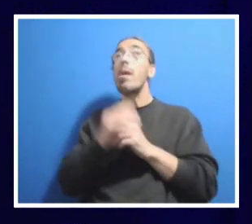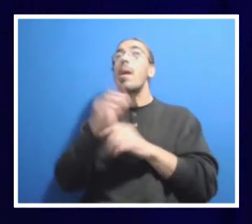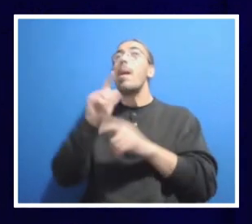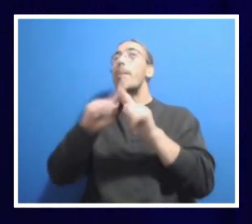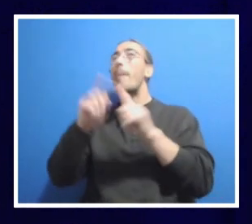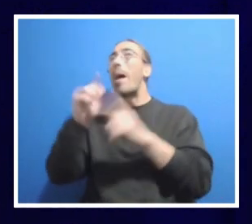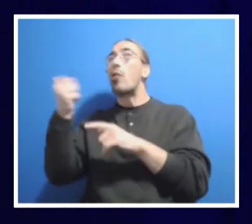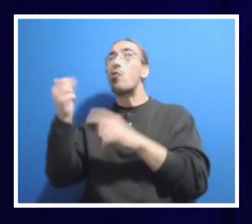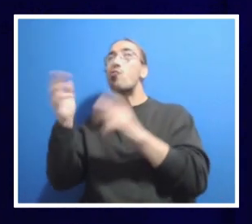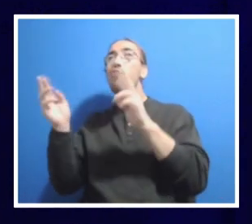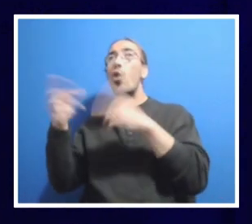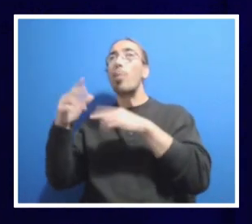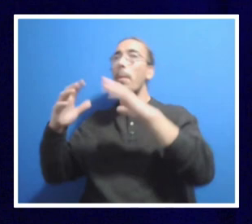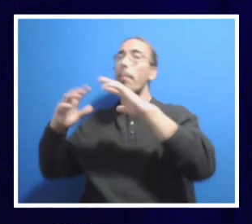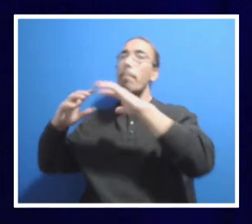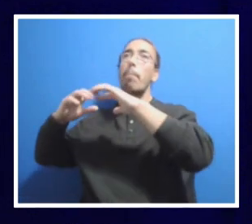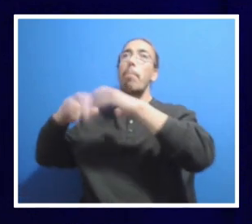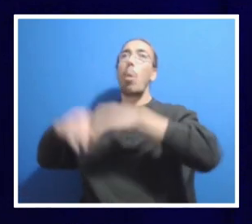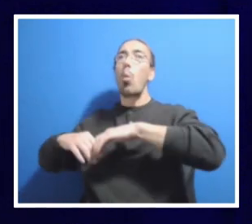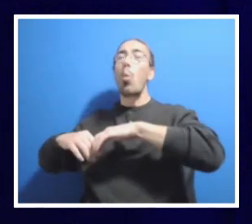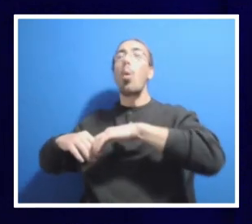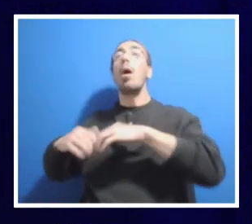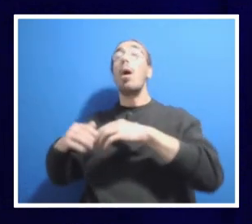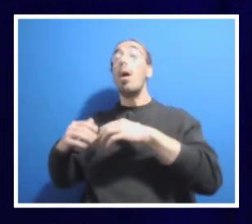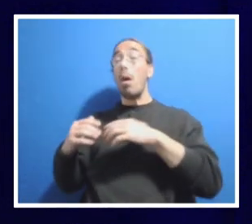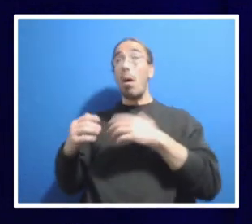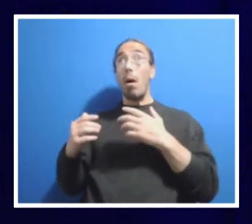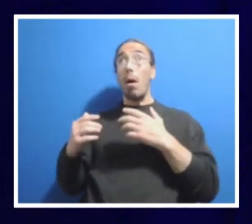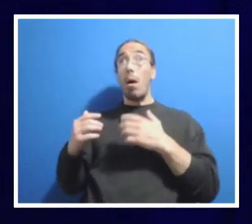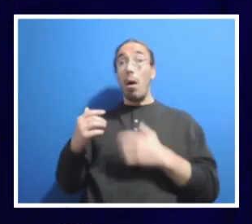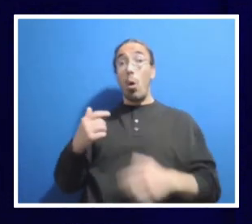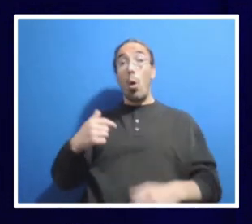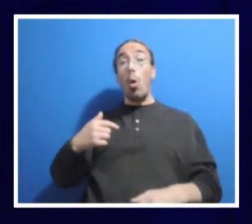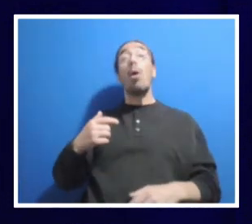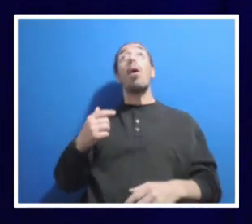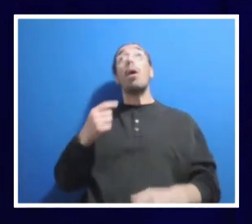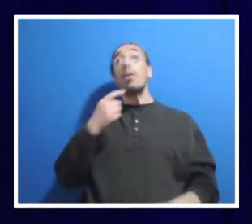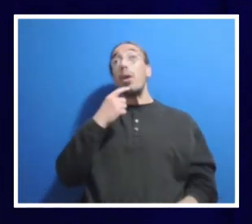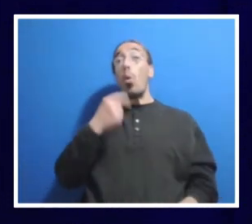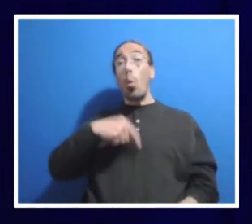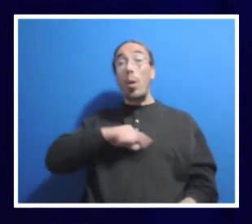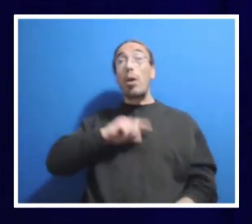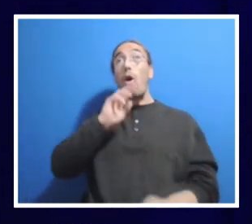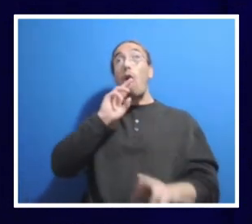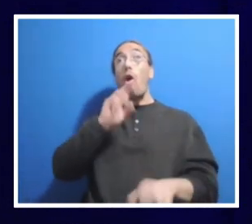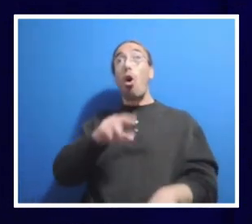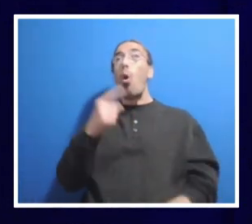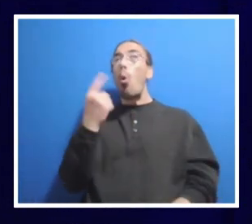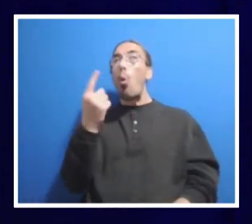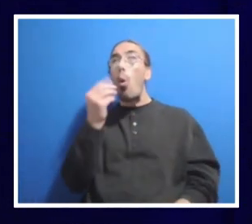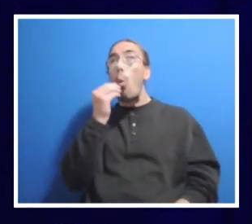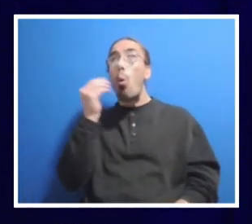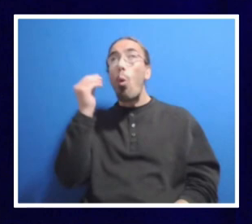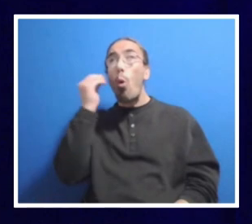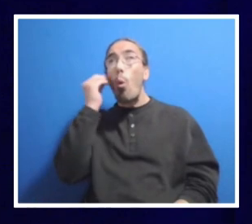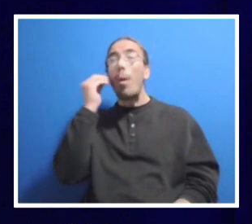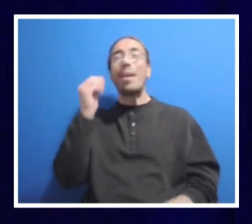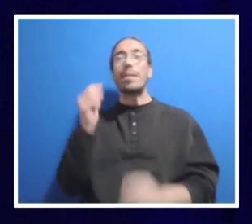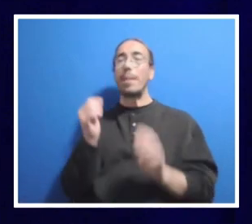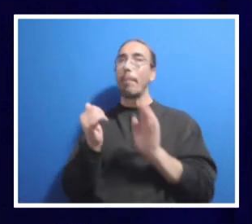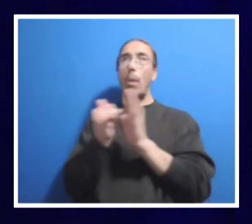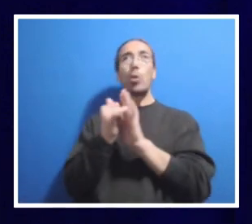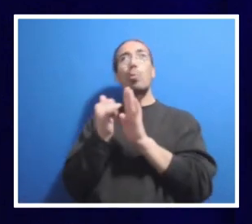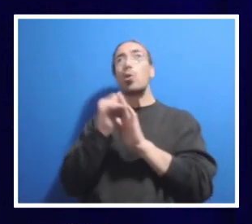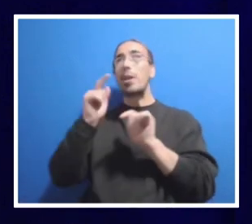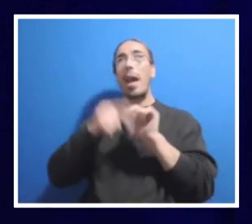falling apart. And when we say we are, when we say we are one home, you know that we cannot have that. So we really need